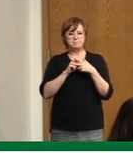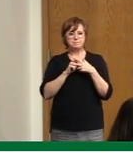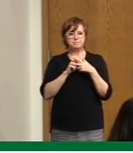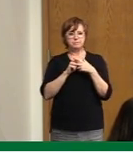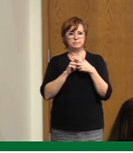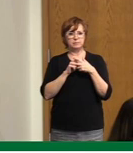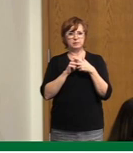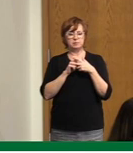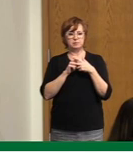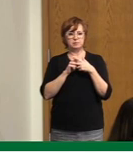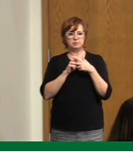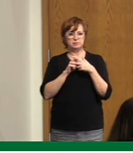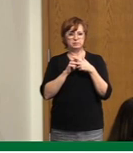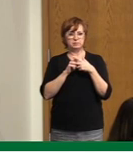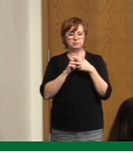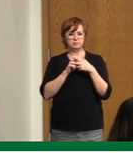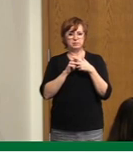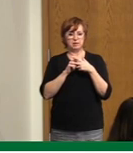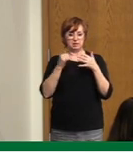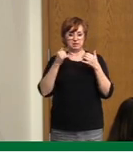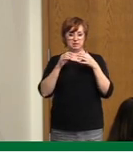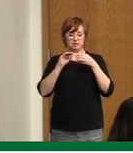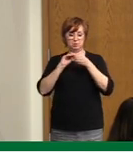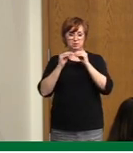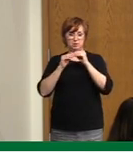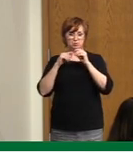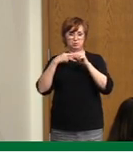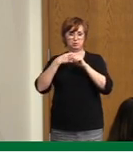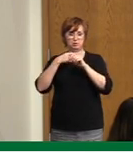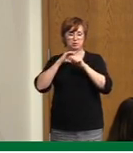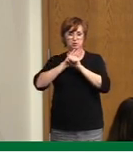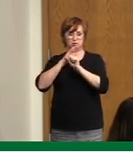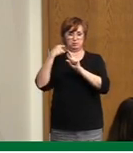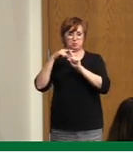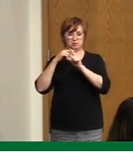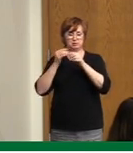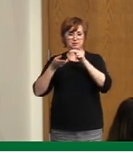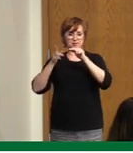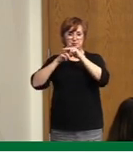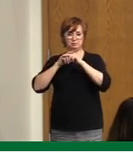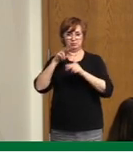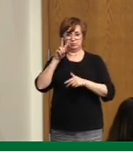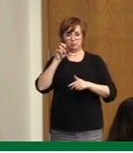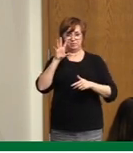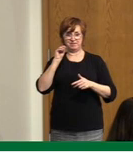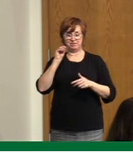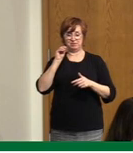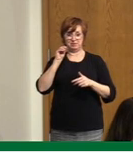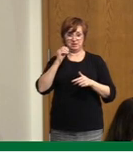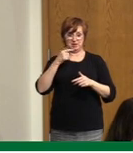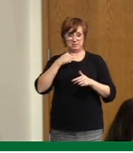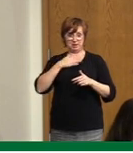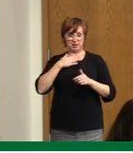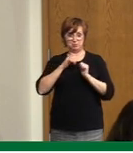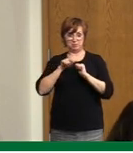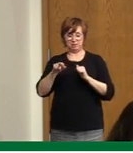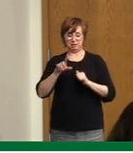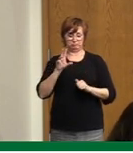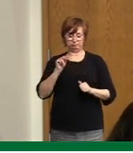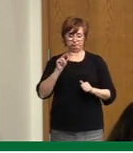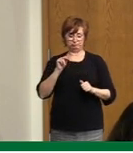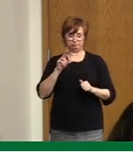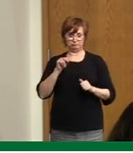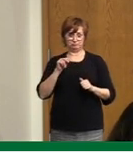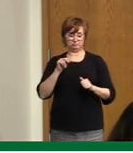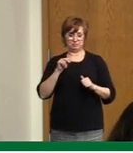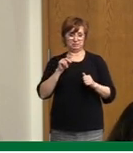happy with 250 cases a day? I would say no. We would like to see cases below 120. Are we happy that we're not